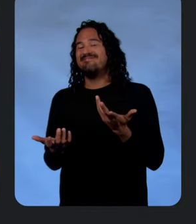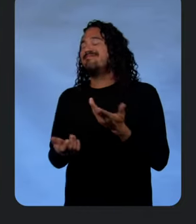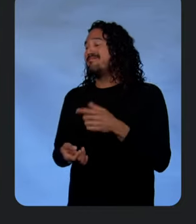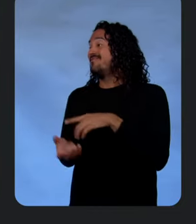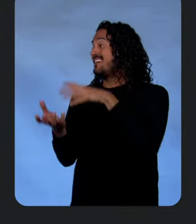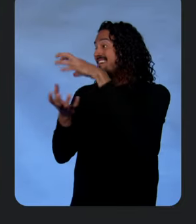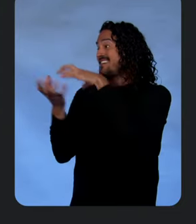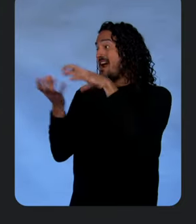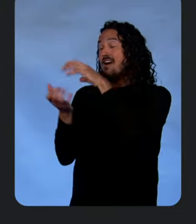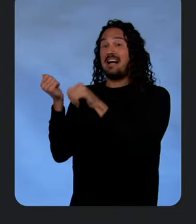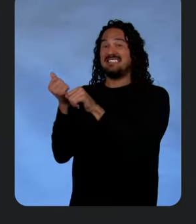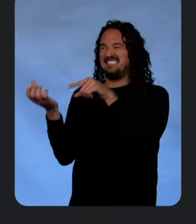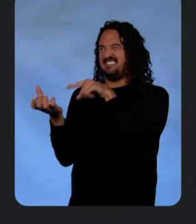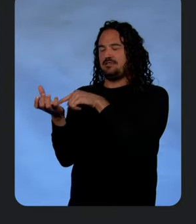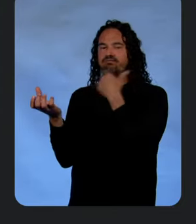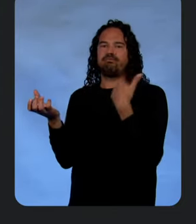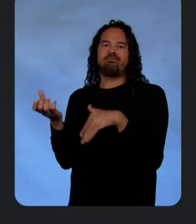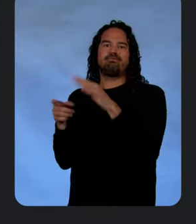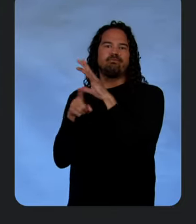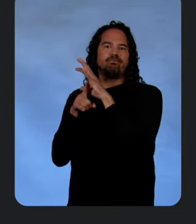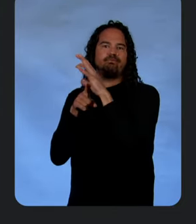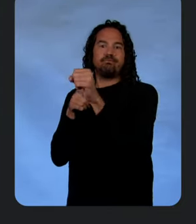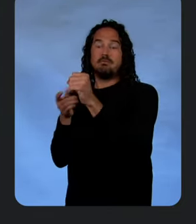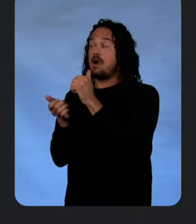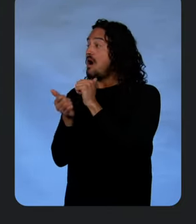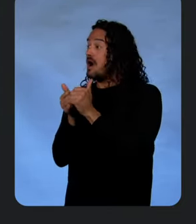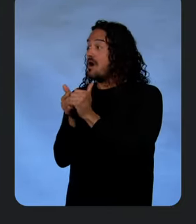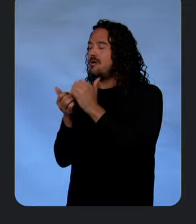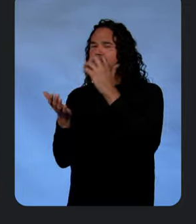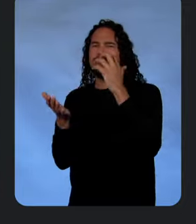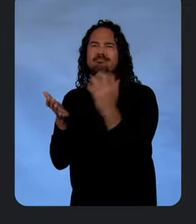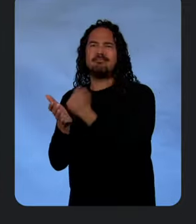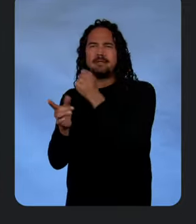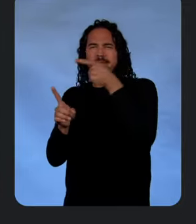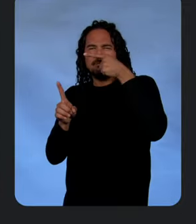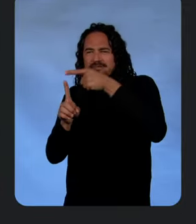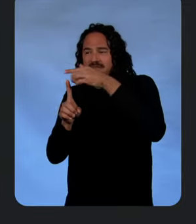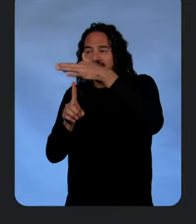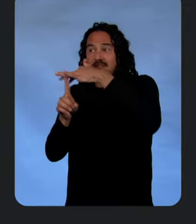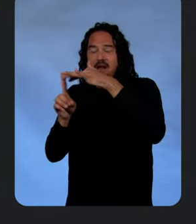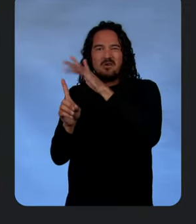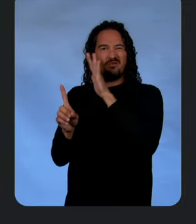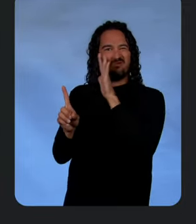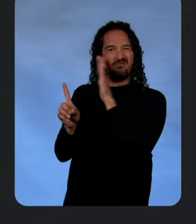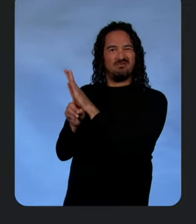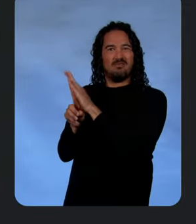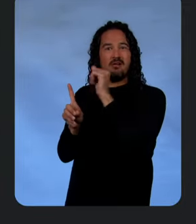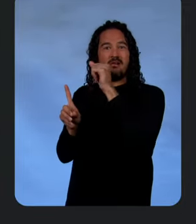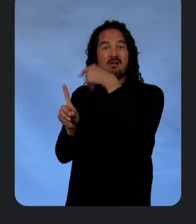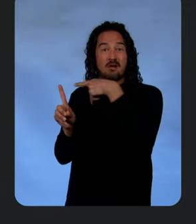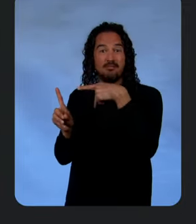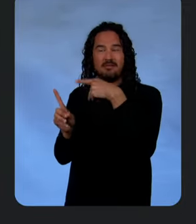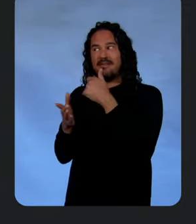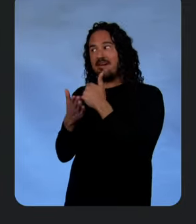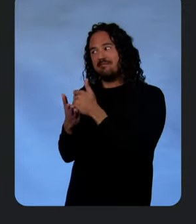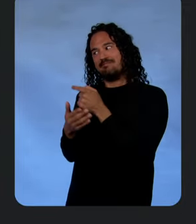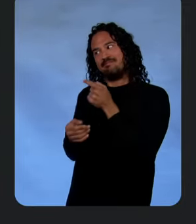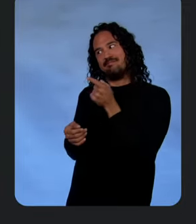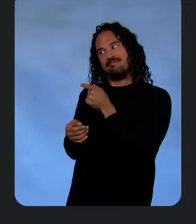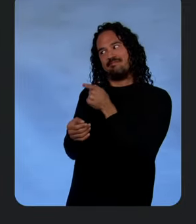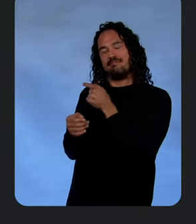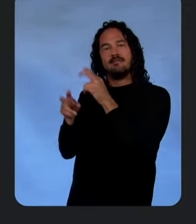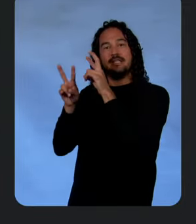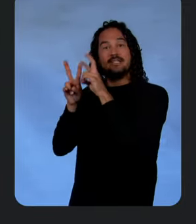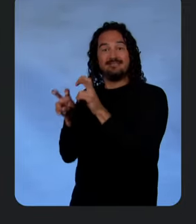Gemini Cloud Assist shines. Love it. By leveraging the specific context of your application, it'll help you, Richard, solve